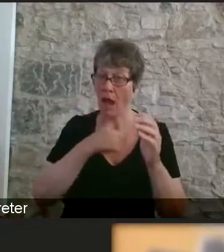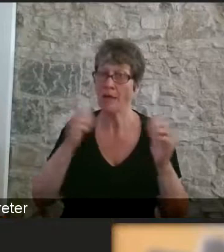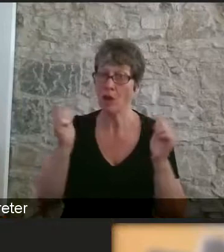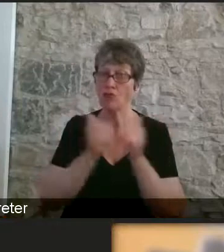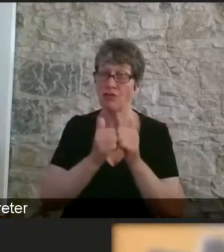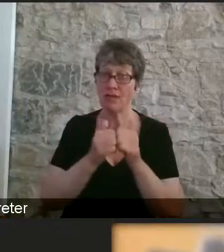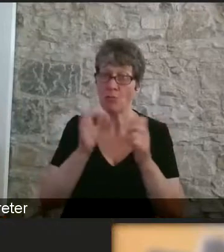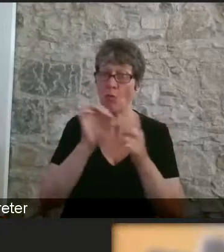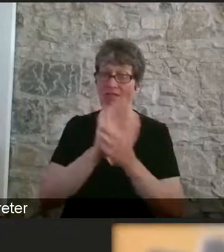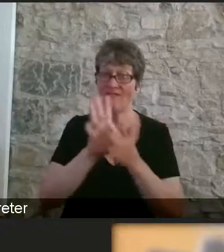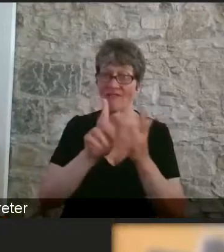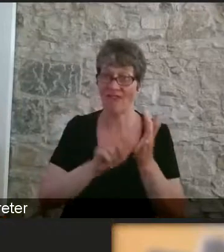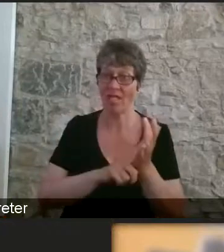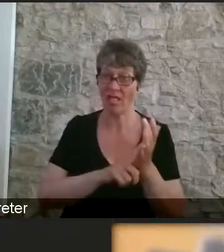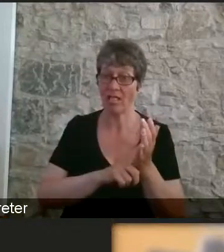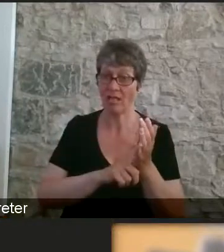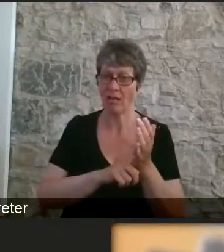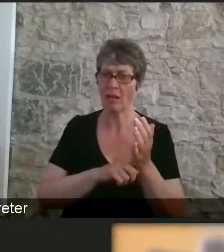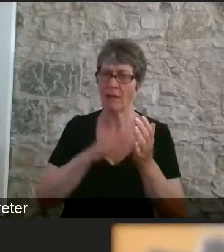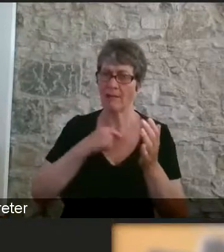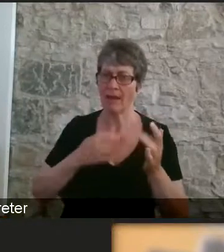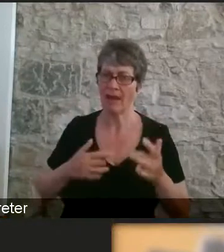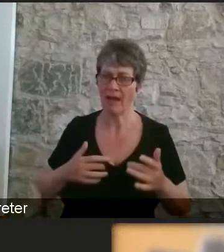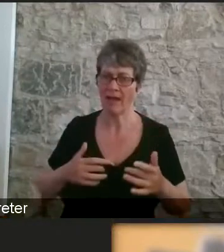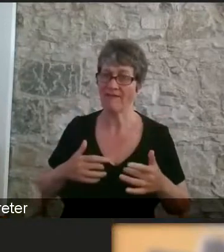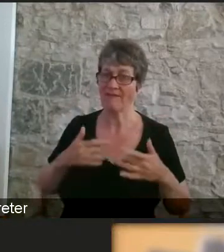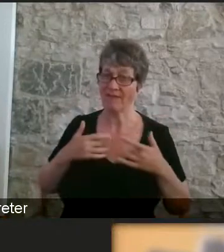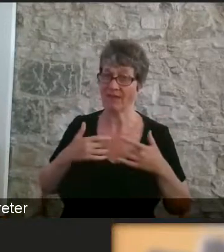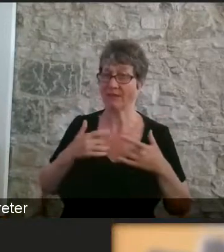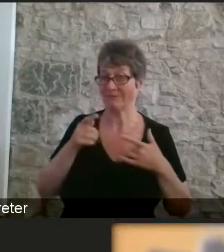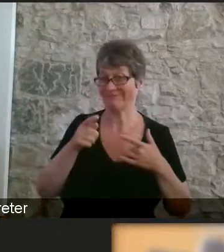I think the key thing is that remote working is not going to go away.